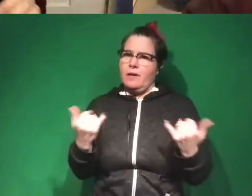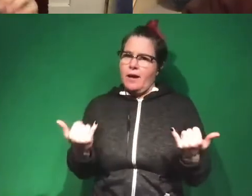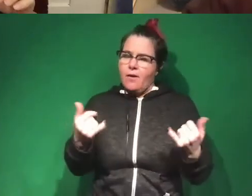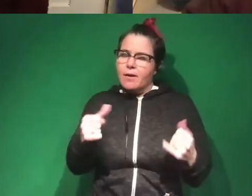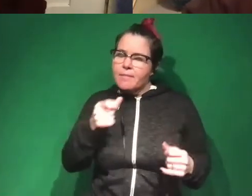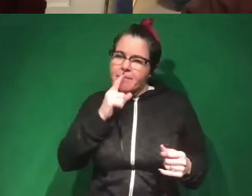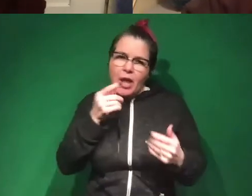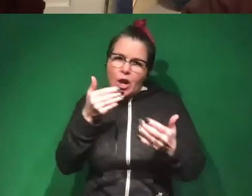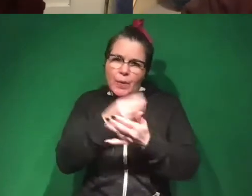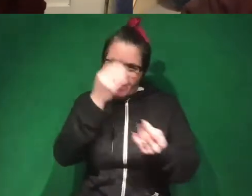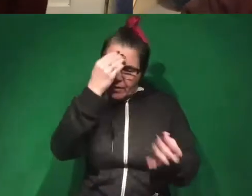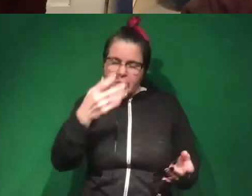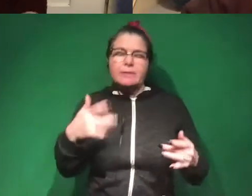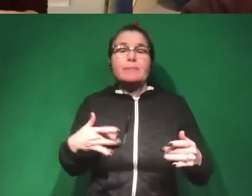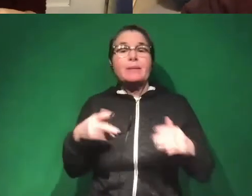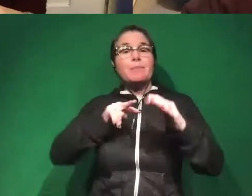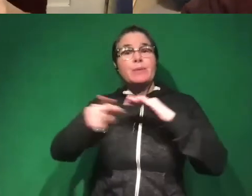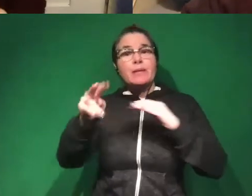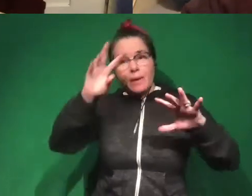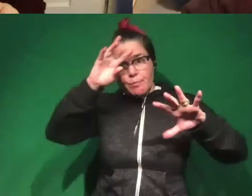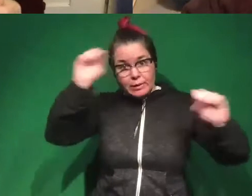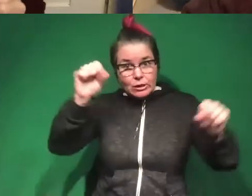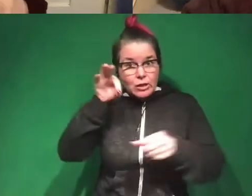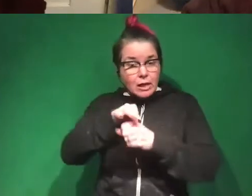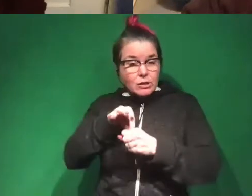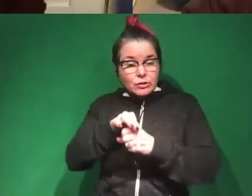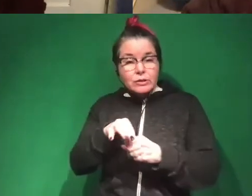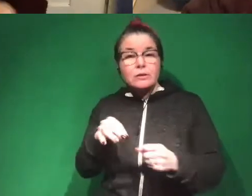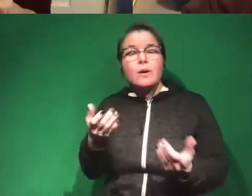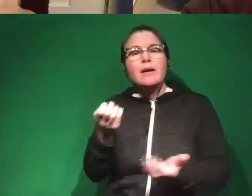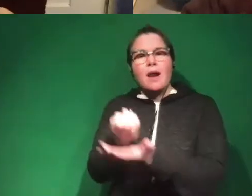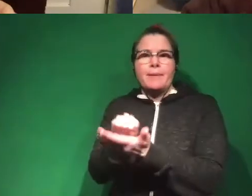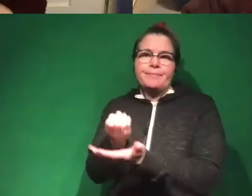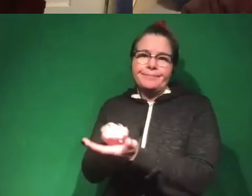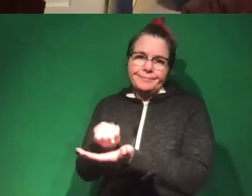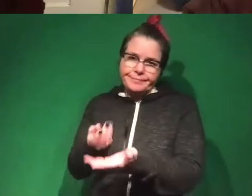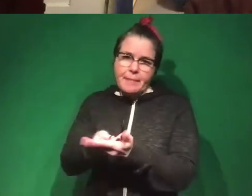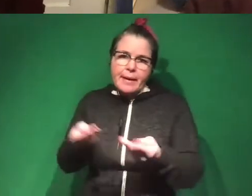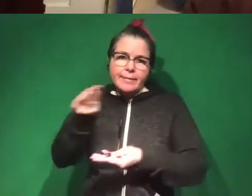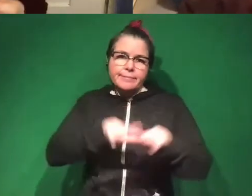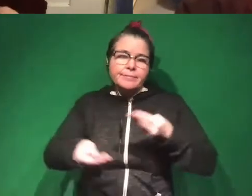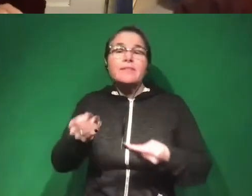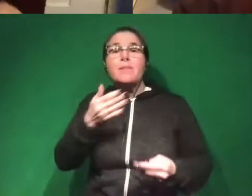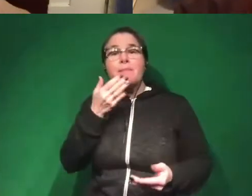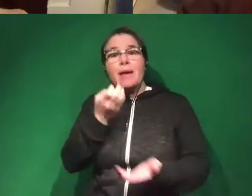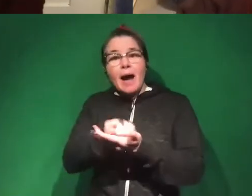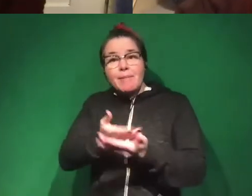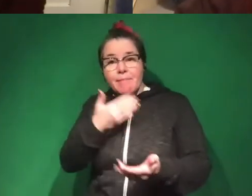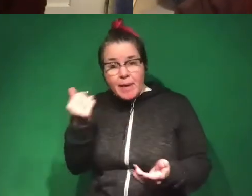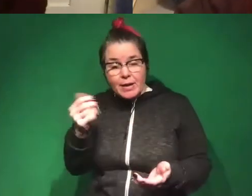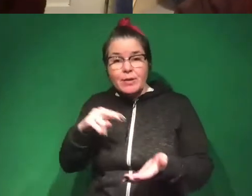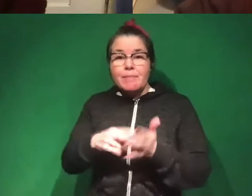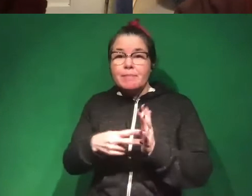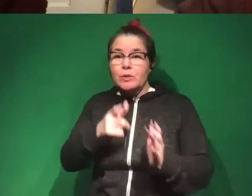anyone that tends to predict who wins, say, a presidential election, at least, is the economy. So generally, the economy doing better means that an incumbent